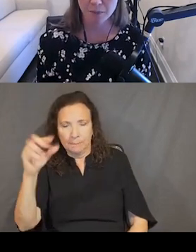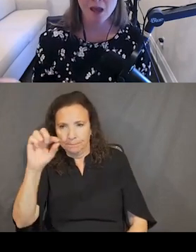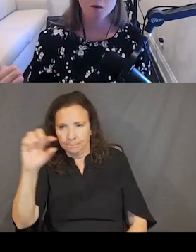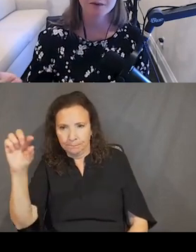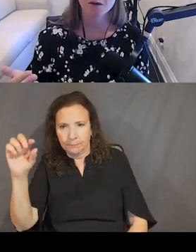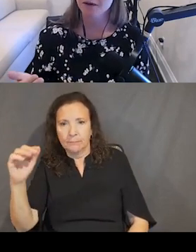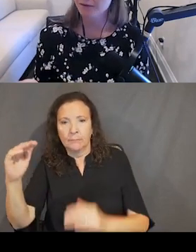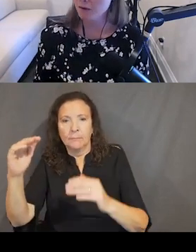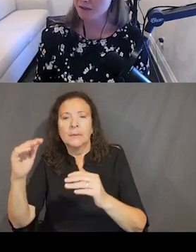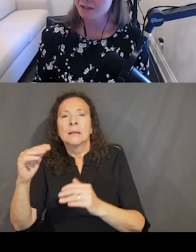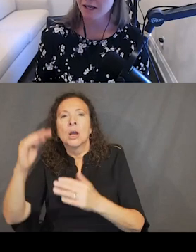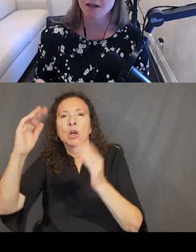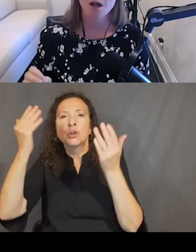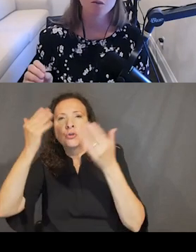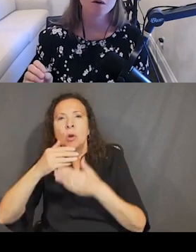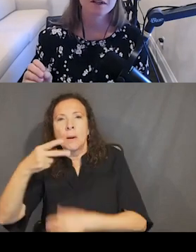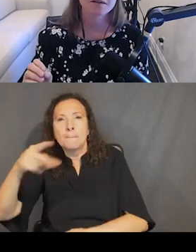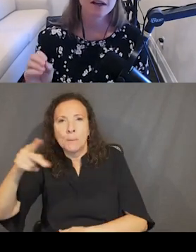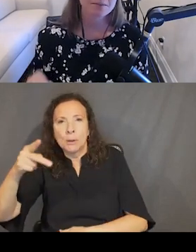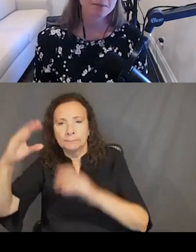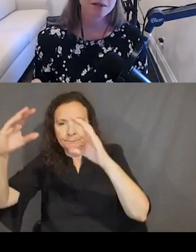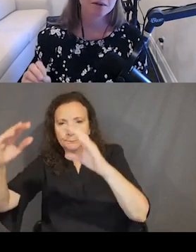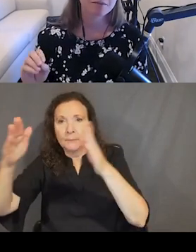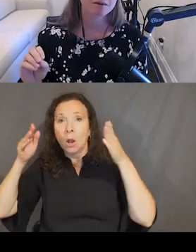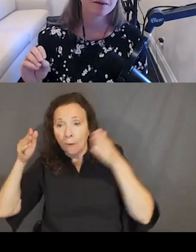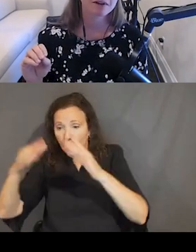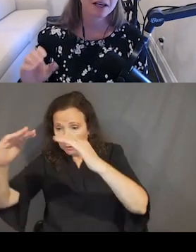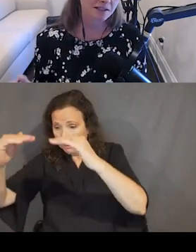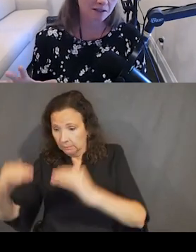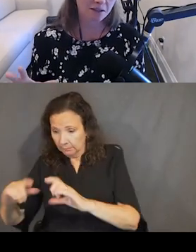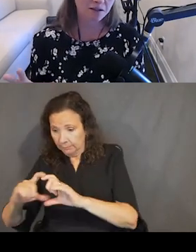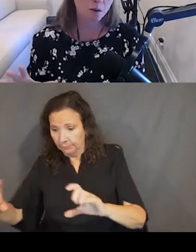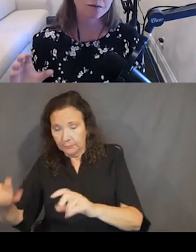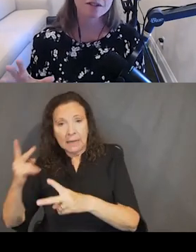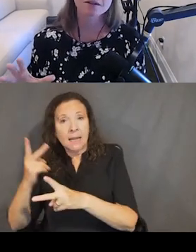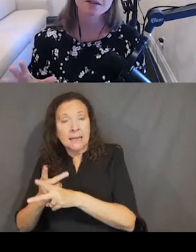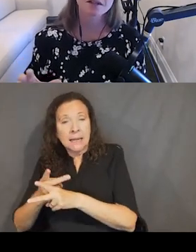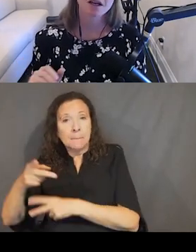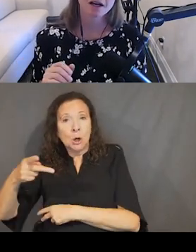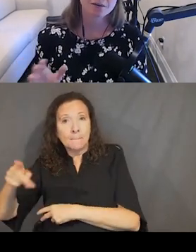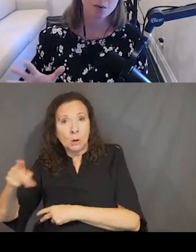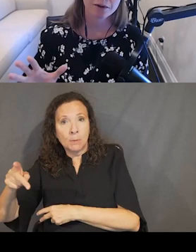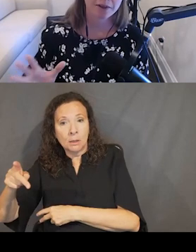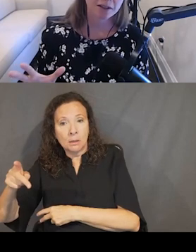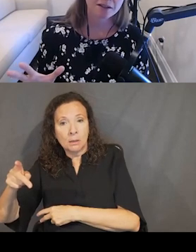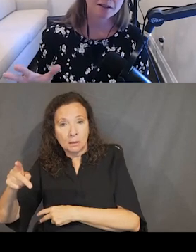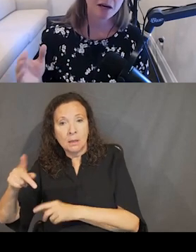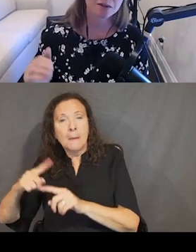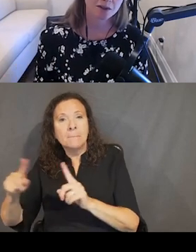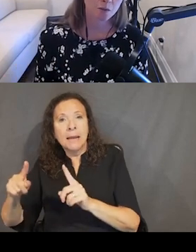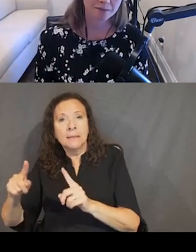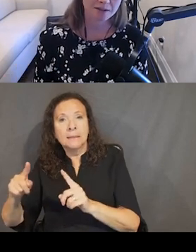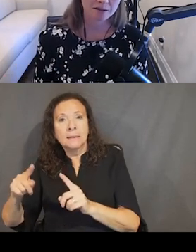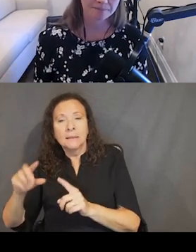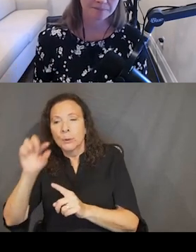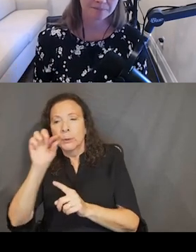purple. When we go to the focus state, well, we've kept the purple, but we've lessened or reduced the border thickness. Now